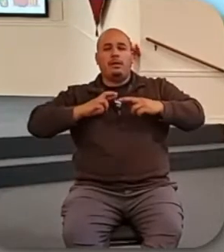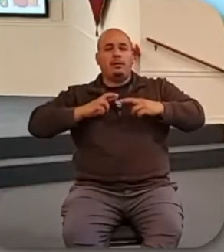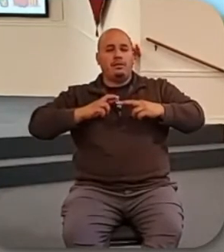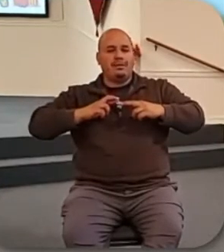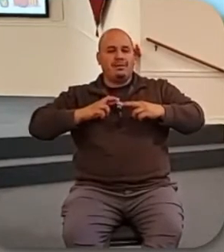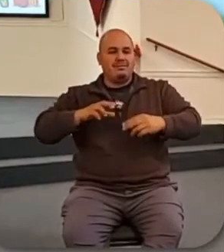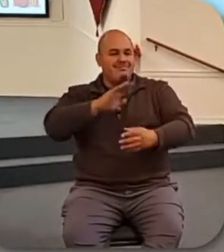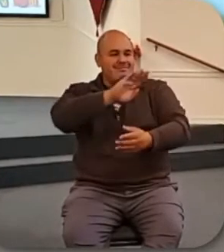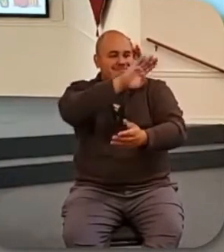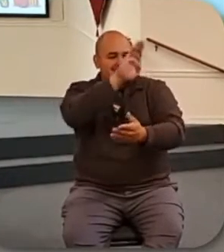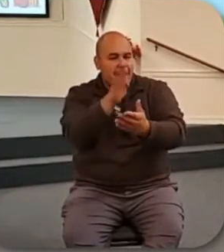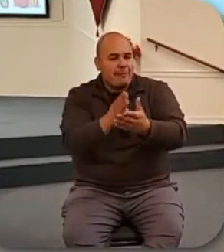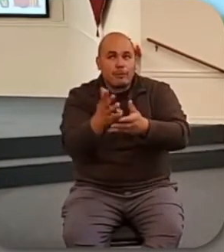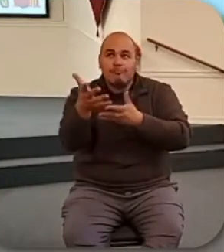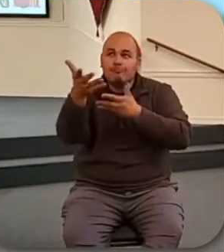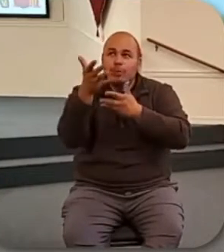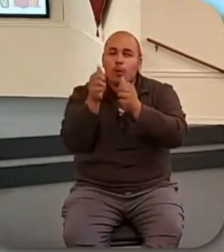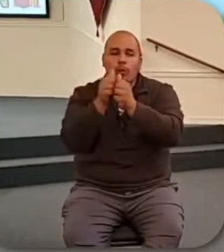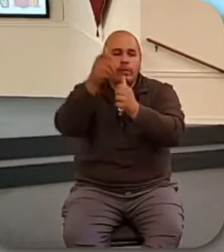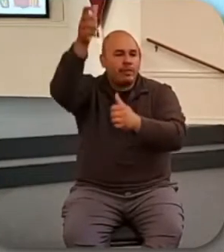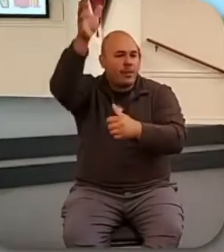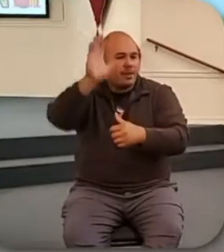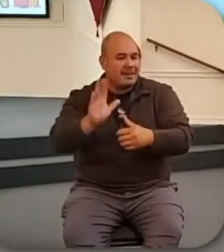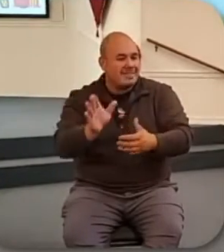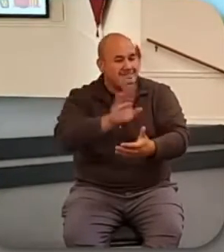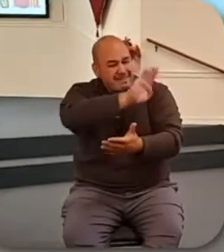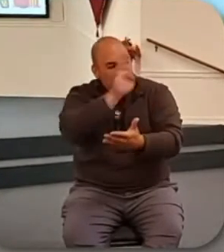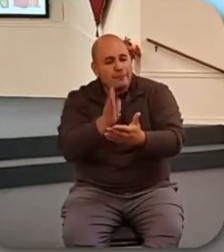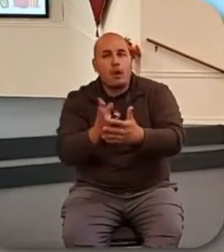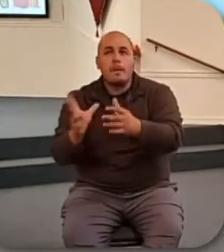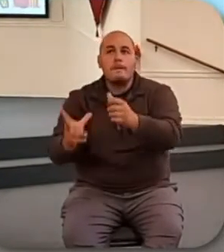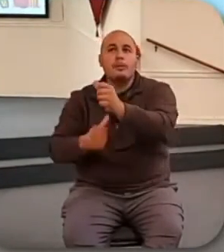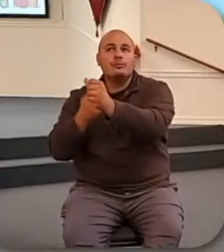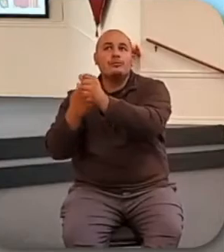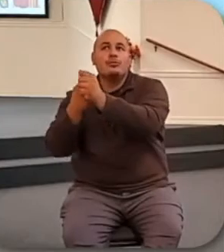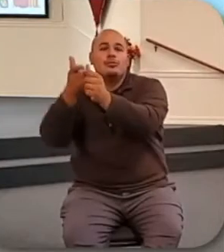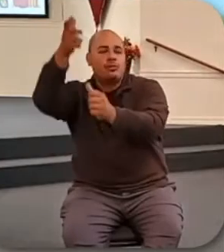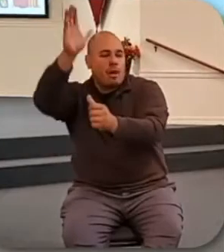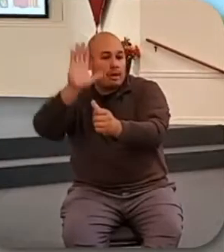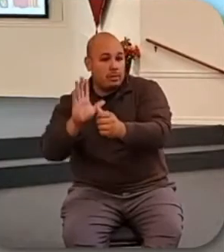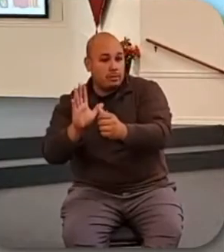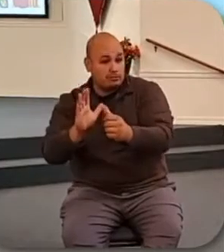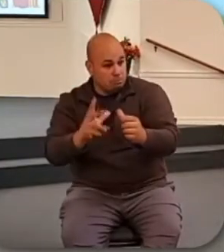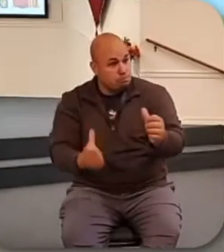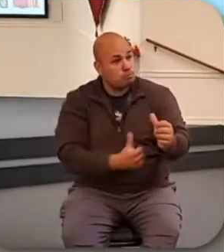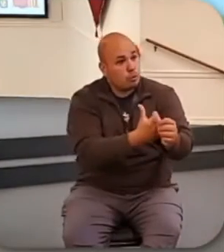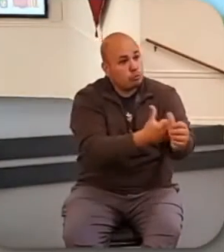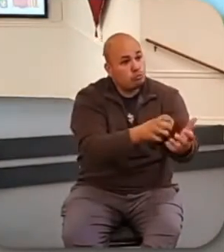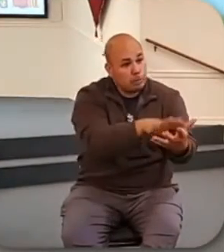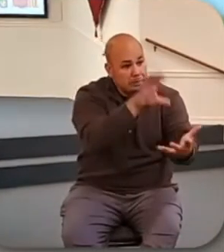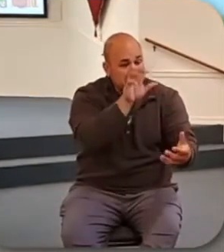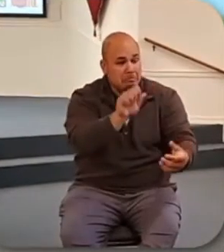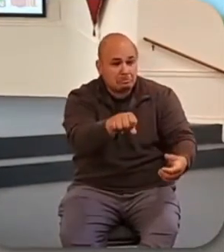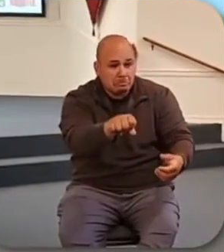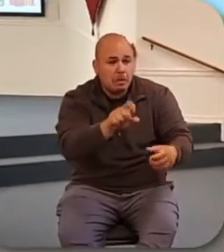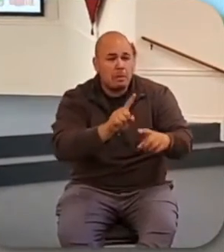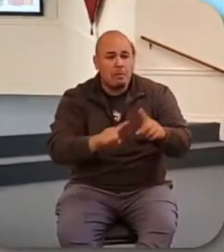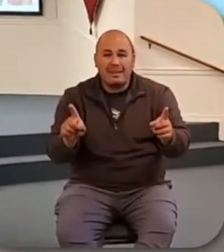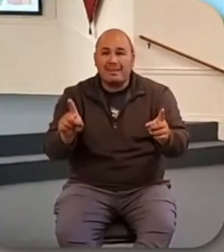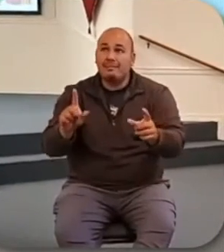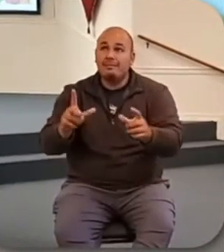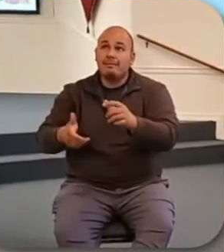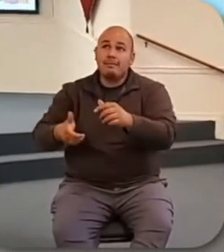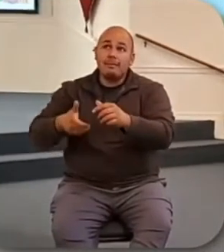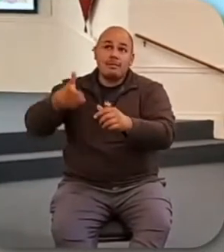And so, the things that he ran after in life were not the things of God but things that he thought would bring him